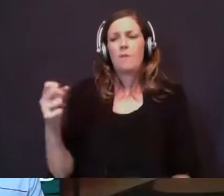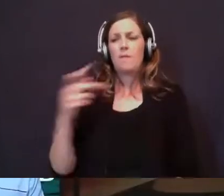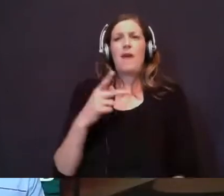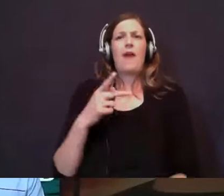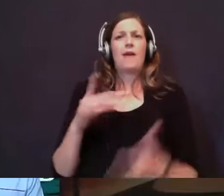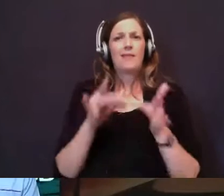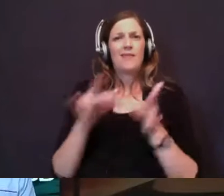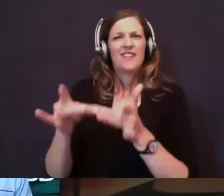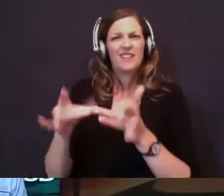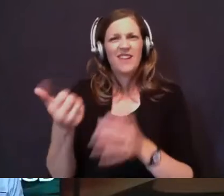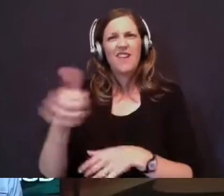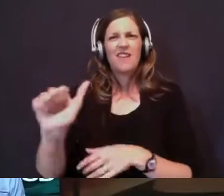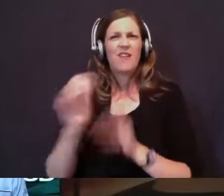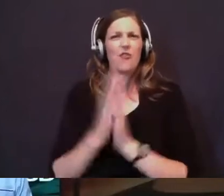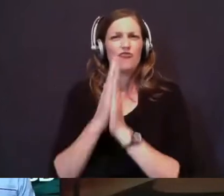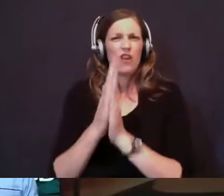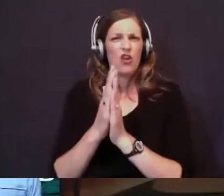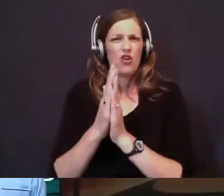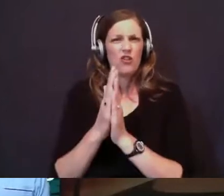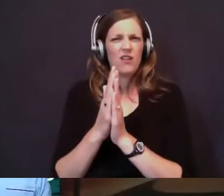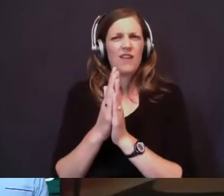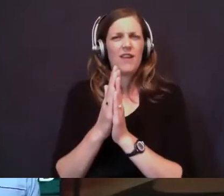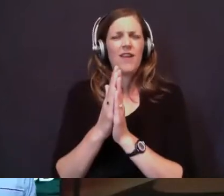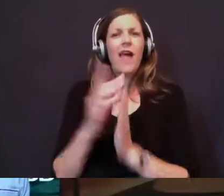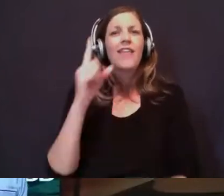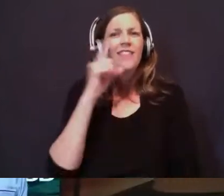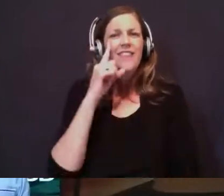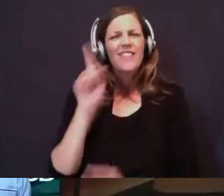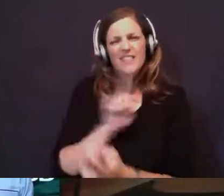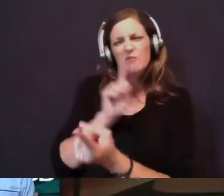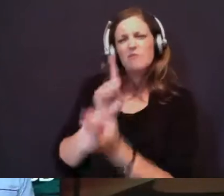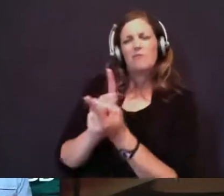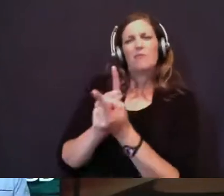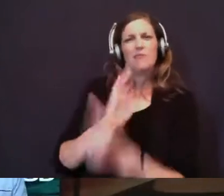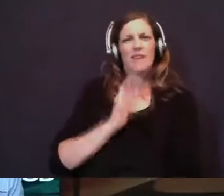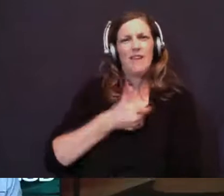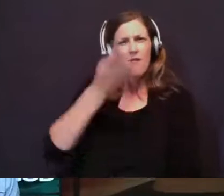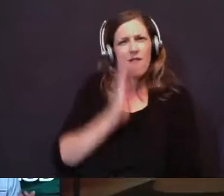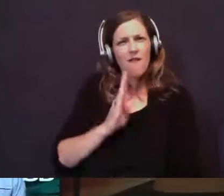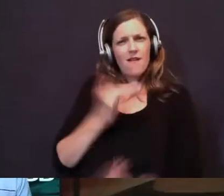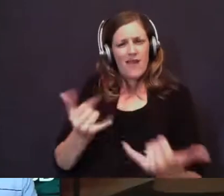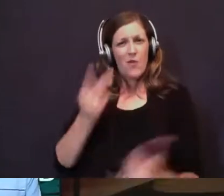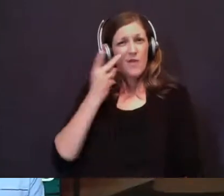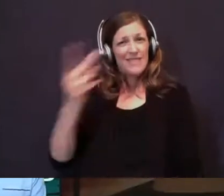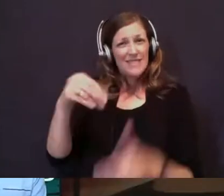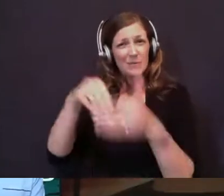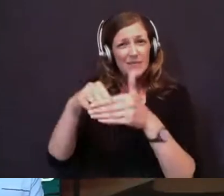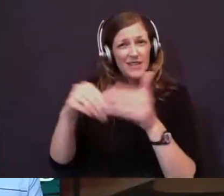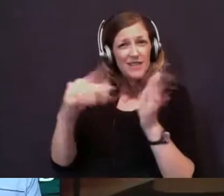another prayer. And we'll do that just a few times. Because I think let's meet our God. Now that we've seen him in his word,